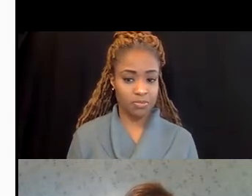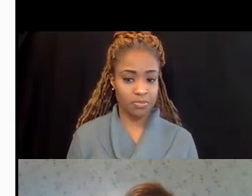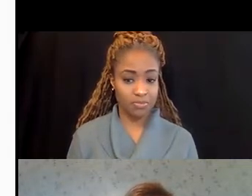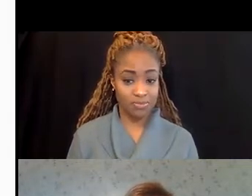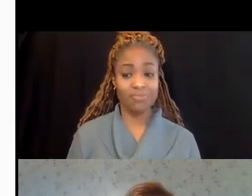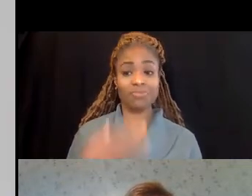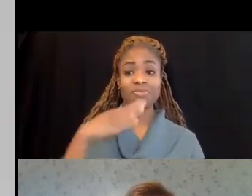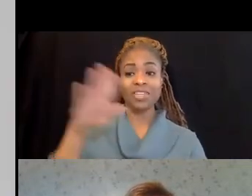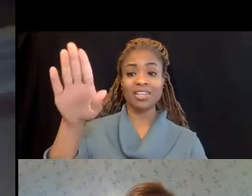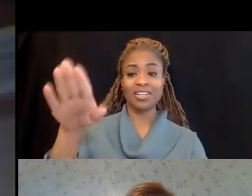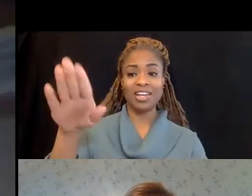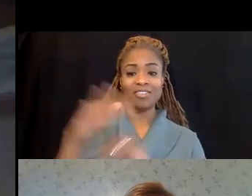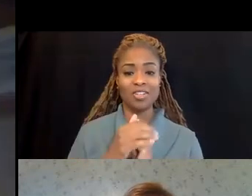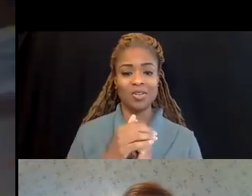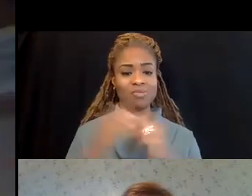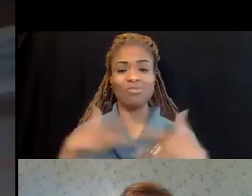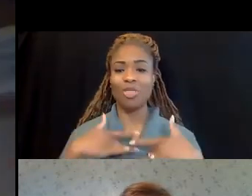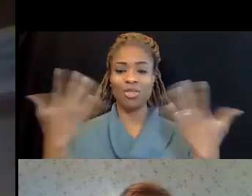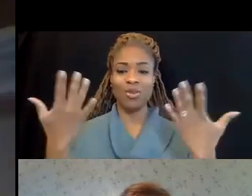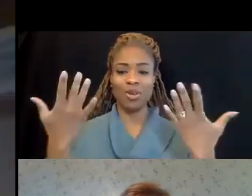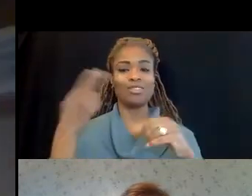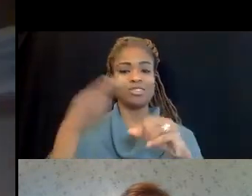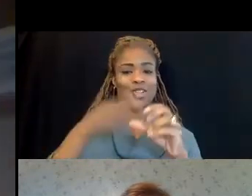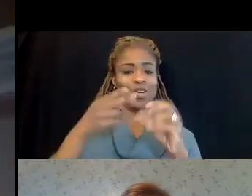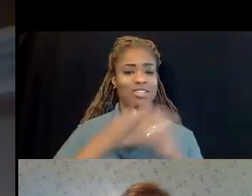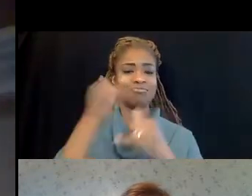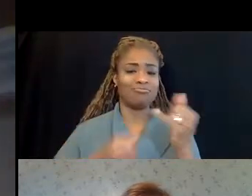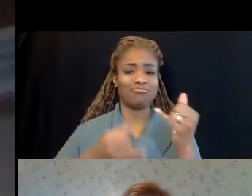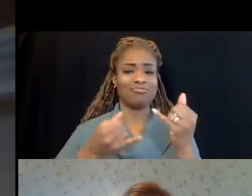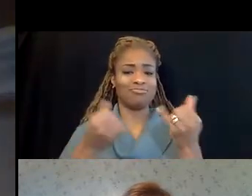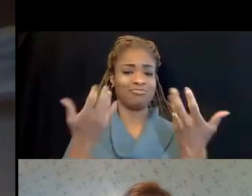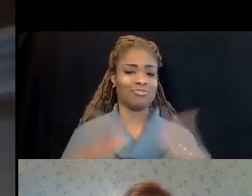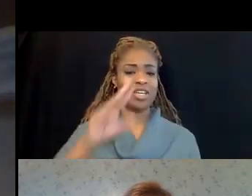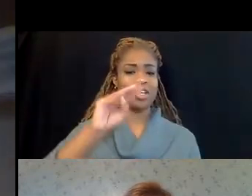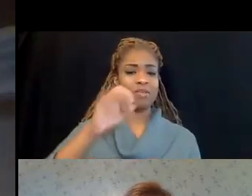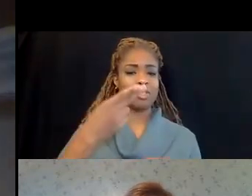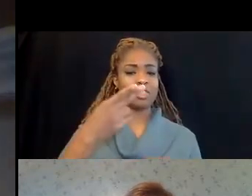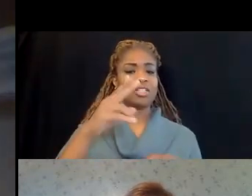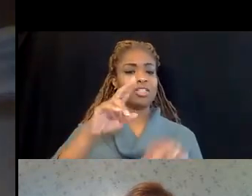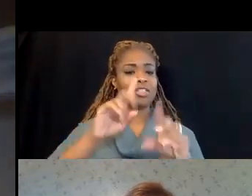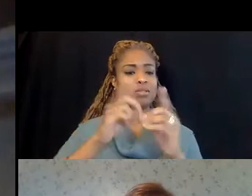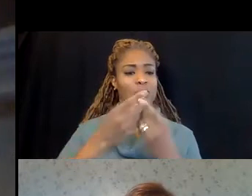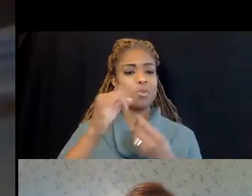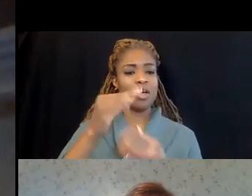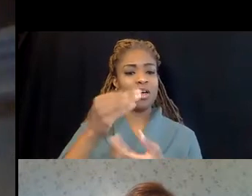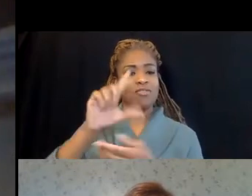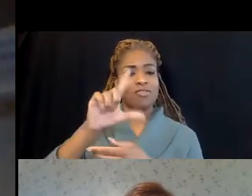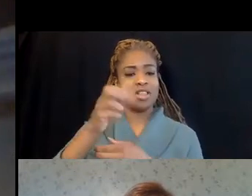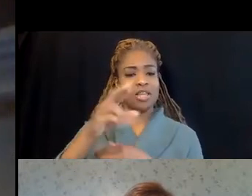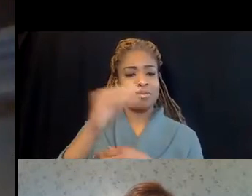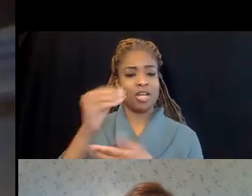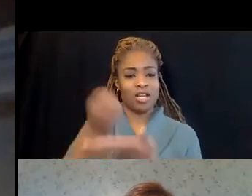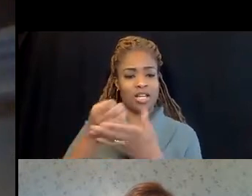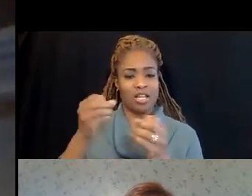Good afternoon. I'm thrilled to join the conclusion of the Michigan Department of Labor and Economic Opportunity's month-long